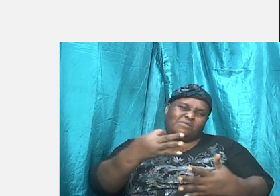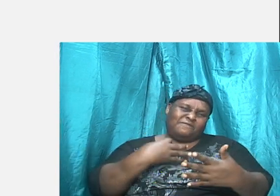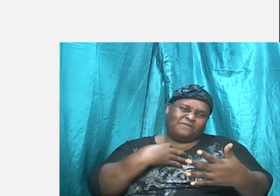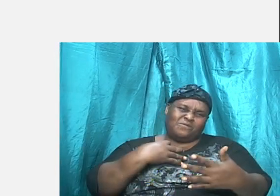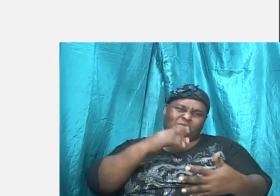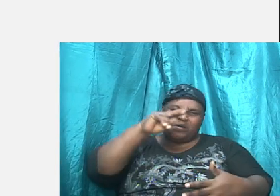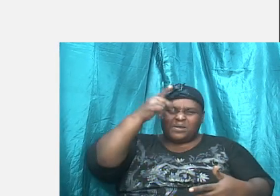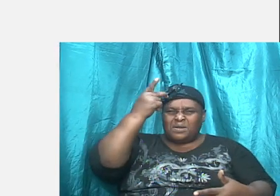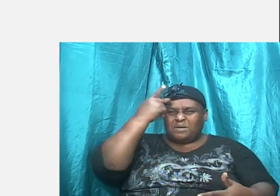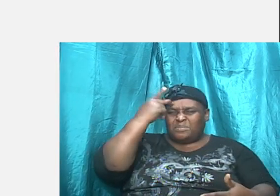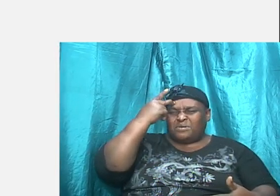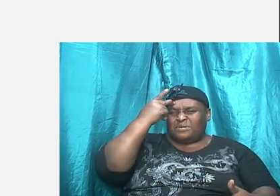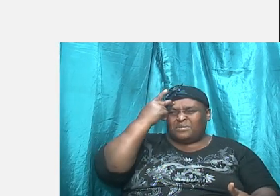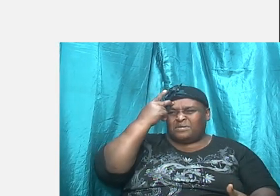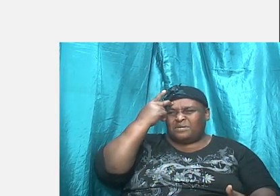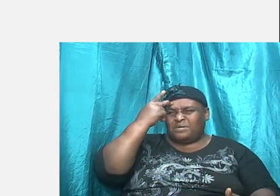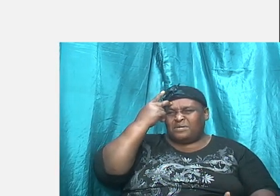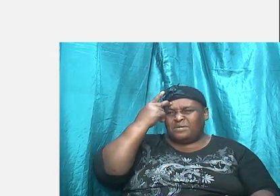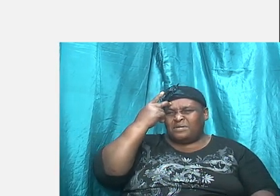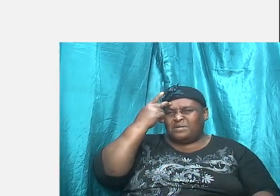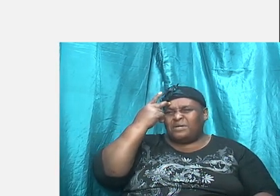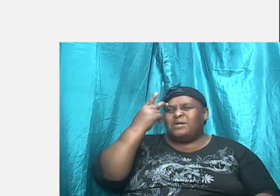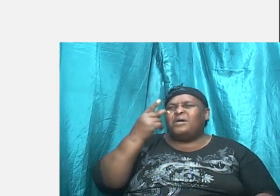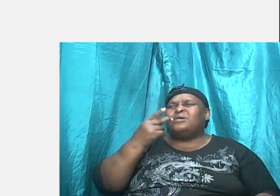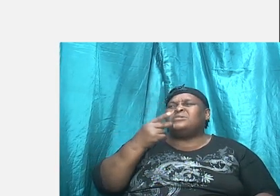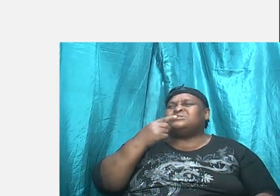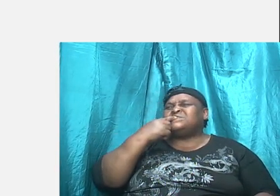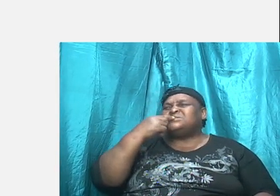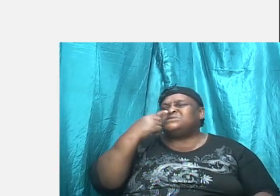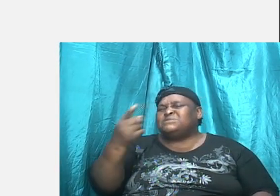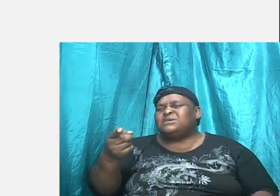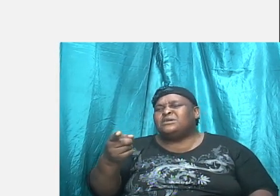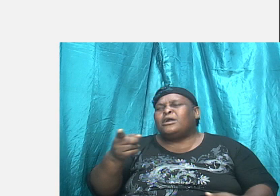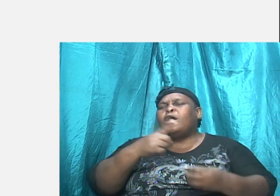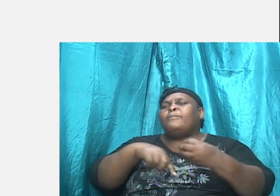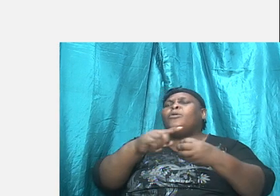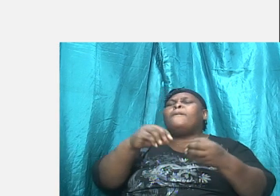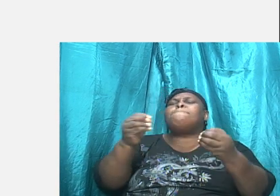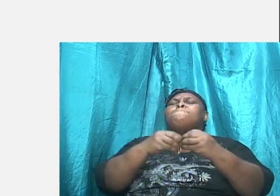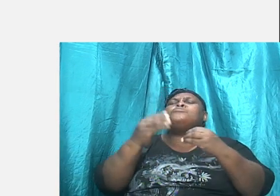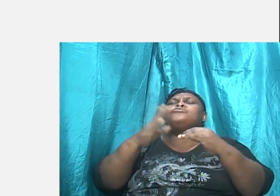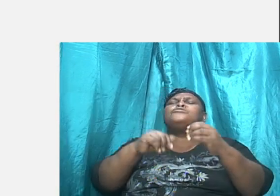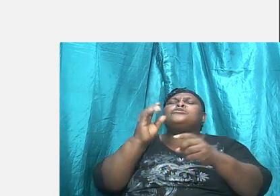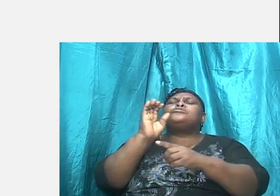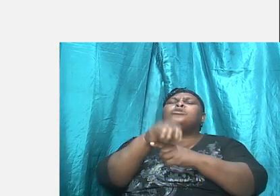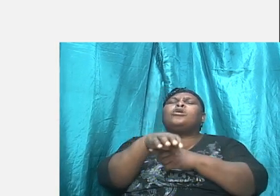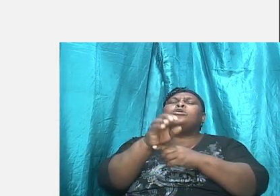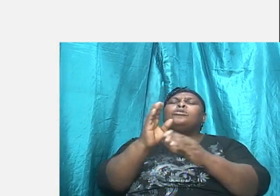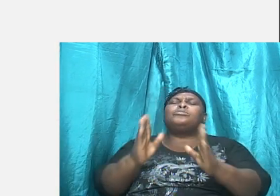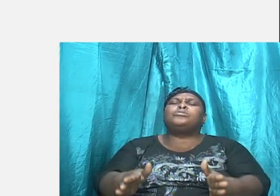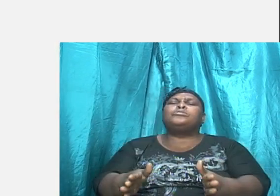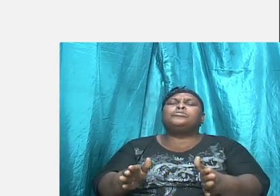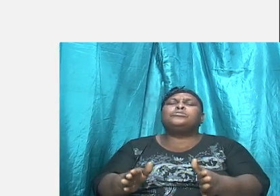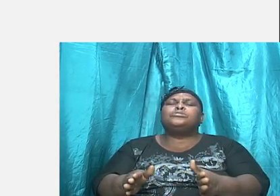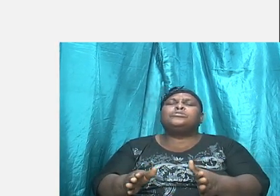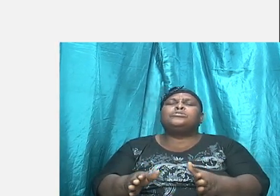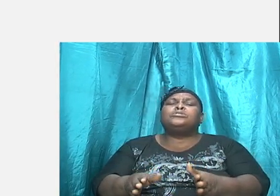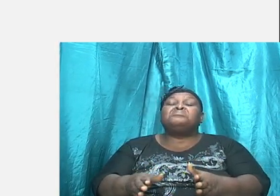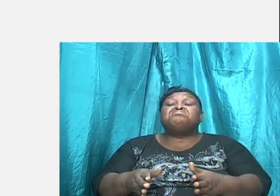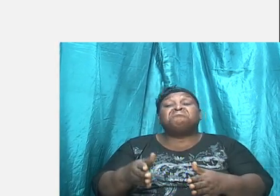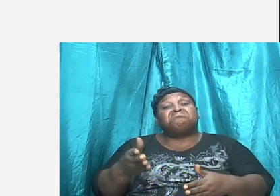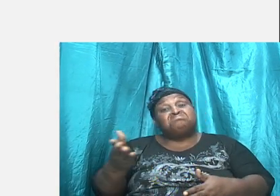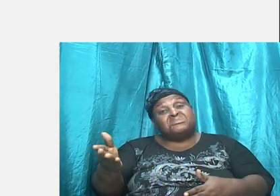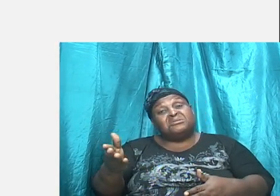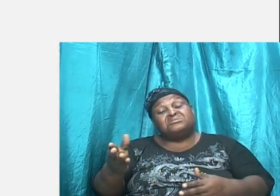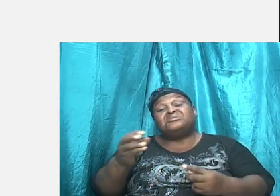deals with more than conqueror, being more than conqueror to these things. And you'll find that these are some